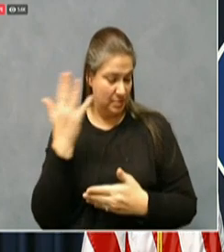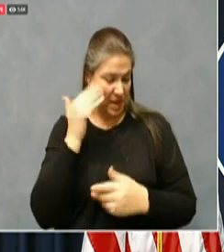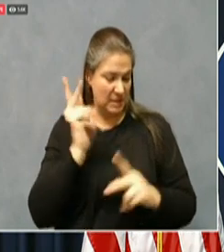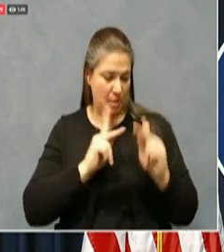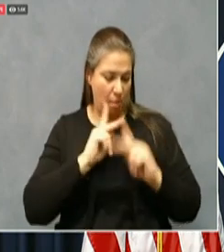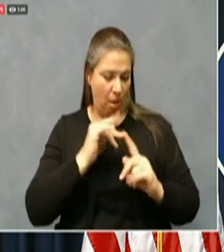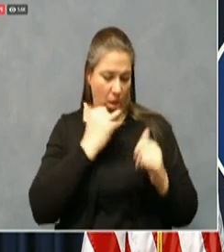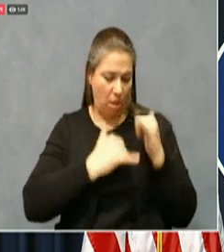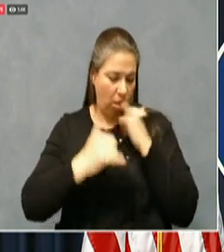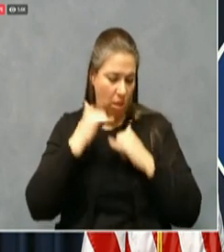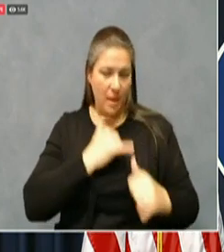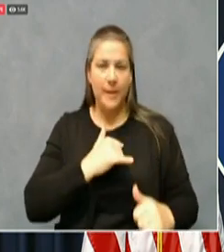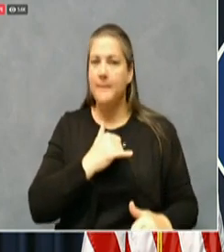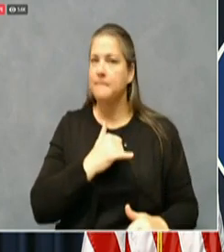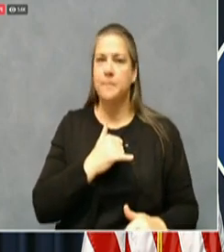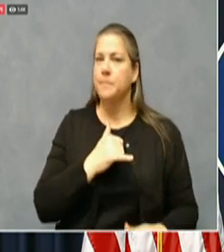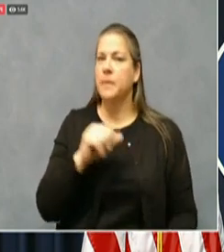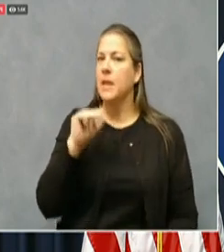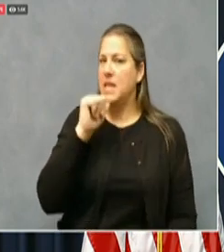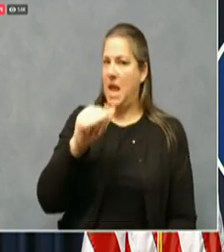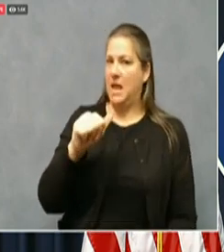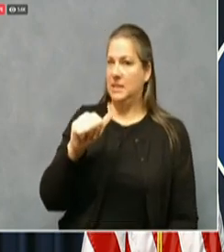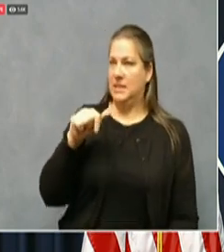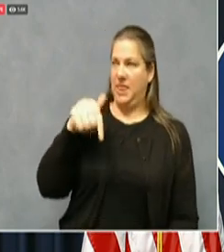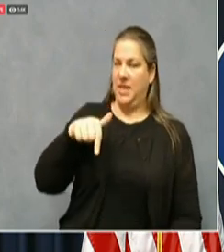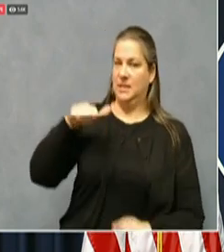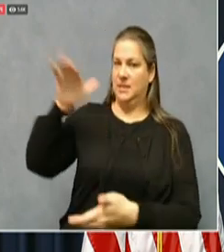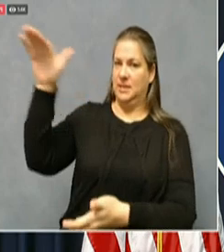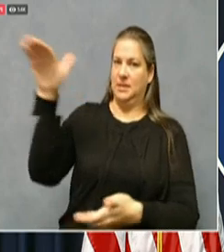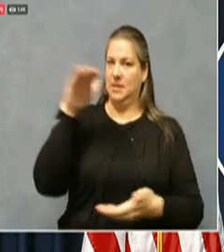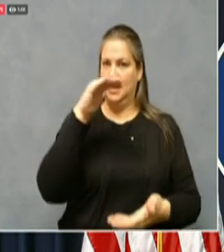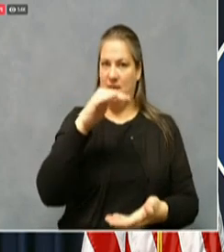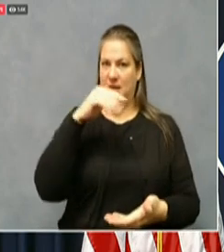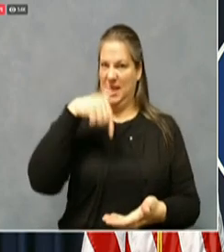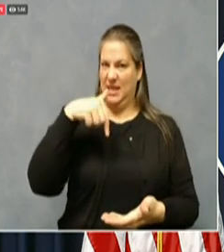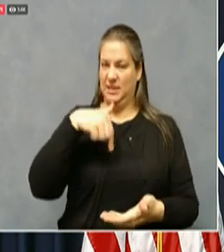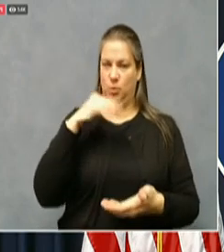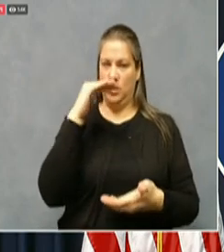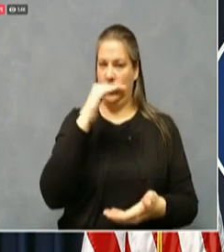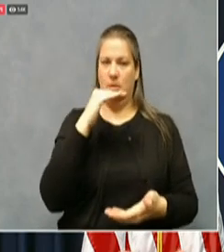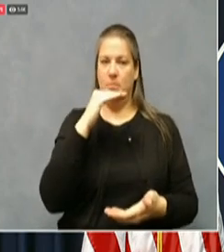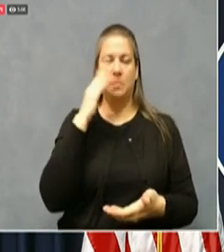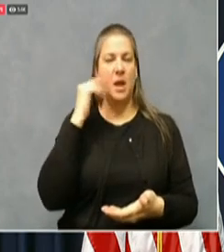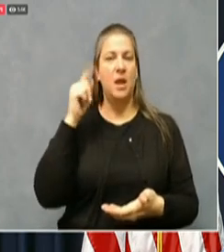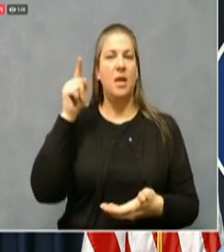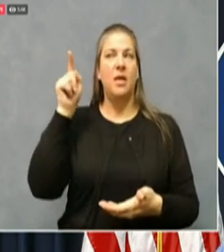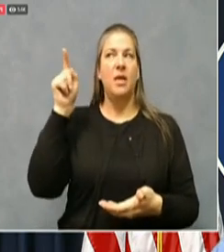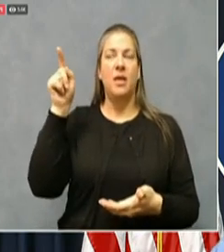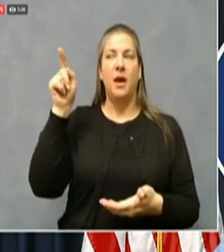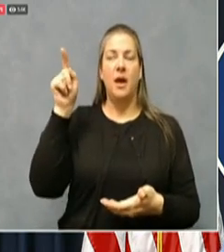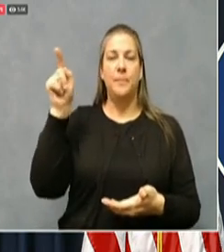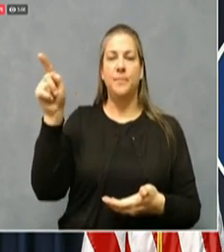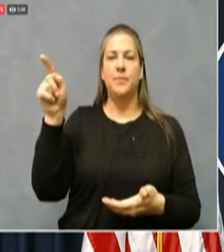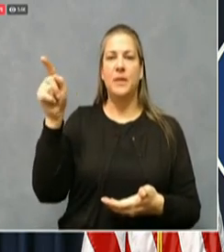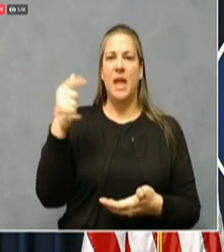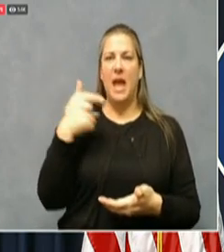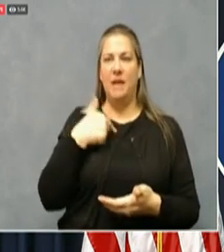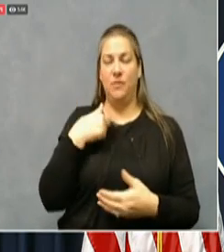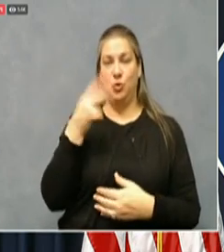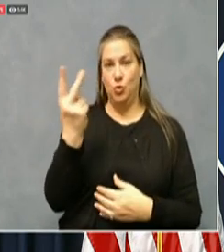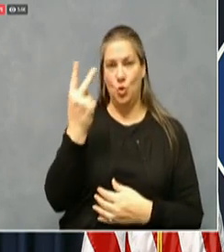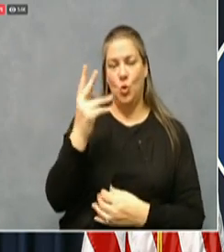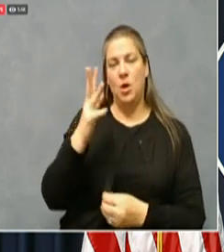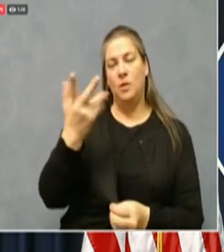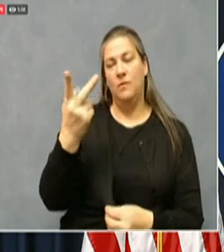not in this initial round, uh, because they're being handled by two sophisticated companies for long term care